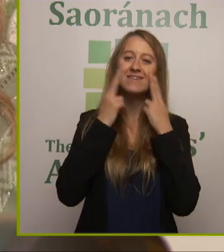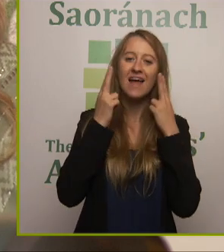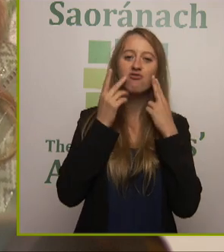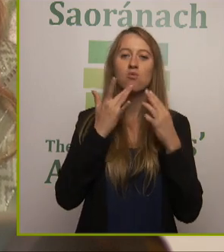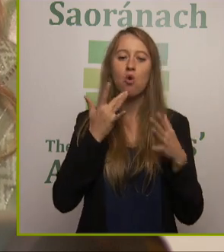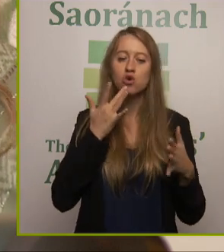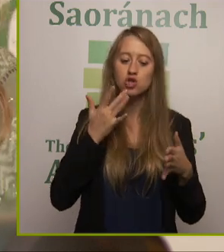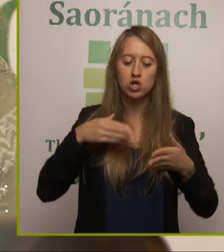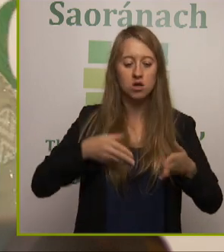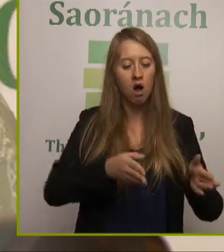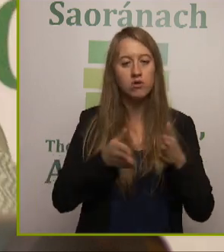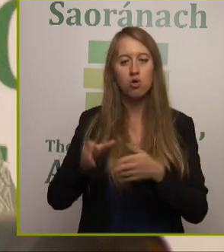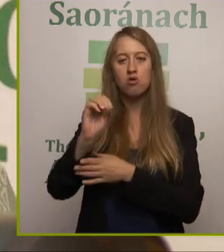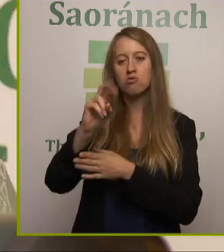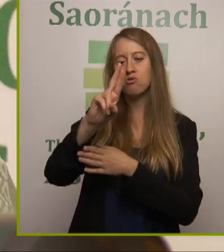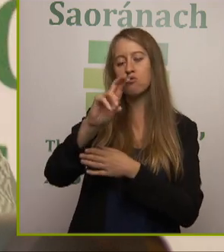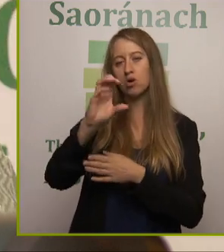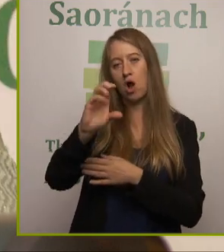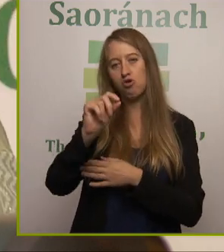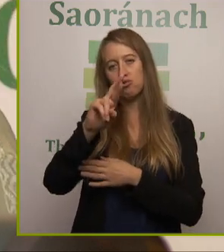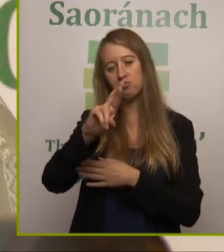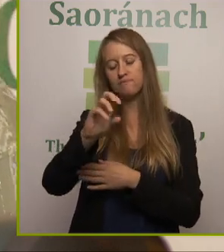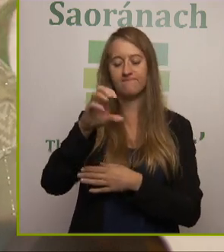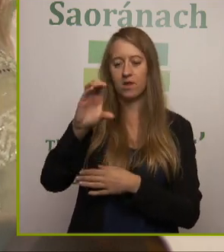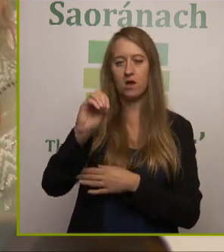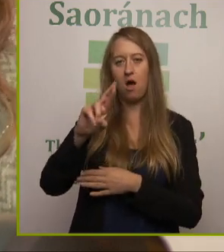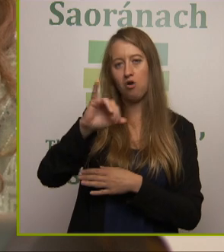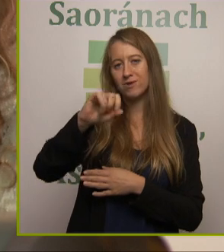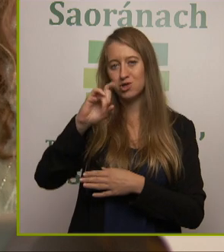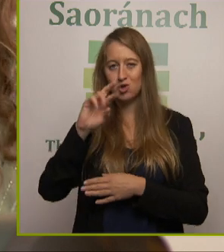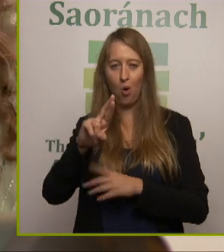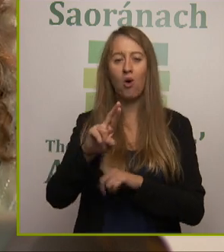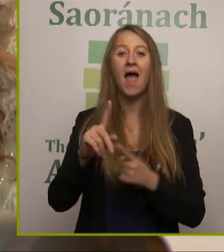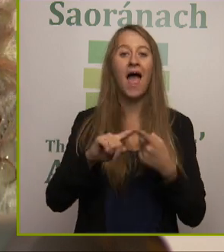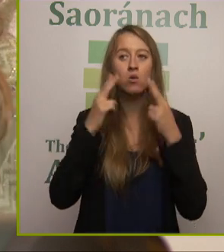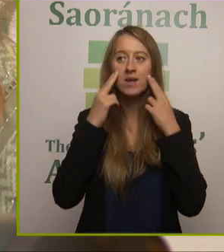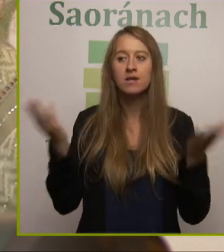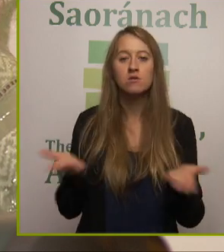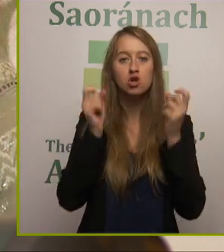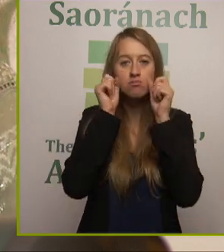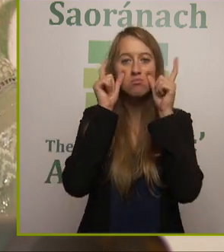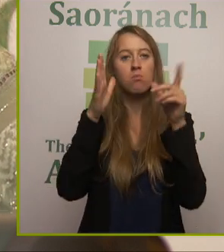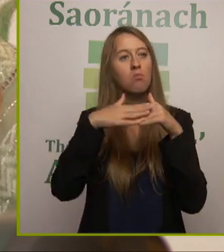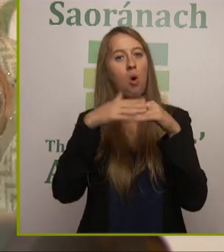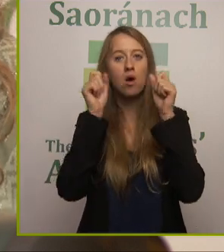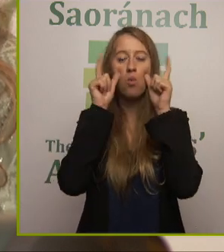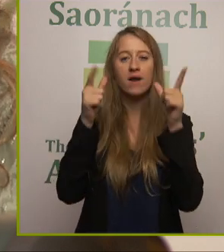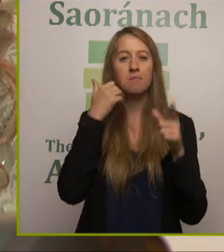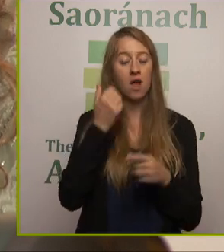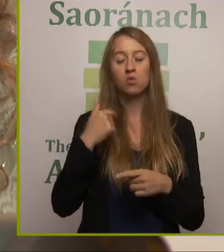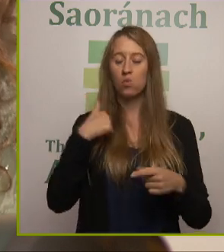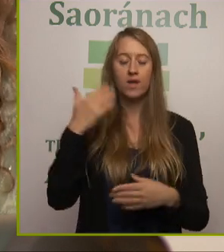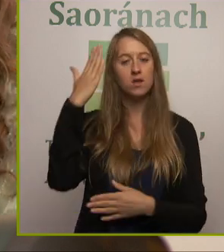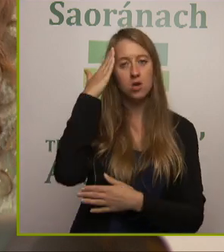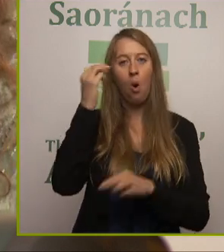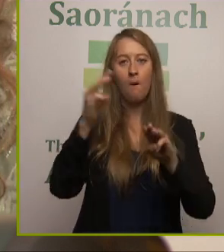tree planting and raising awareness because everybody's alluded to the fact that we need more knowledge. People need to know more